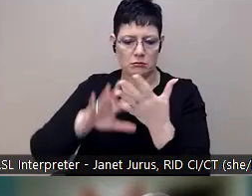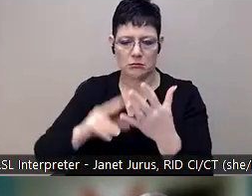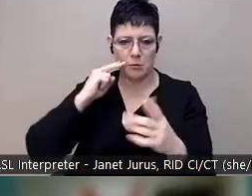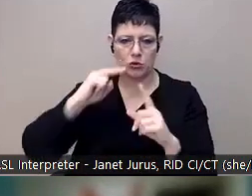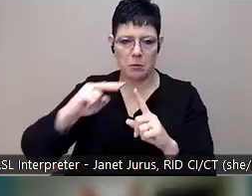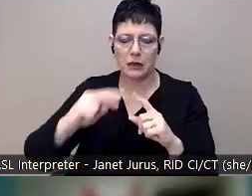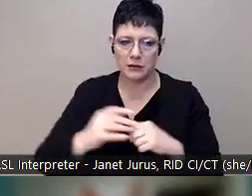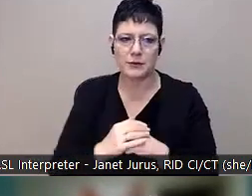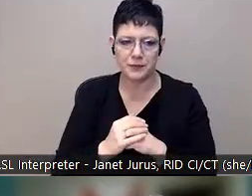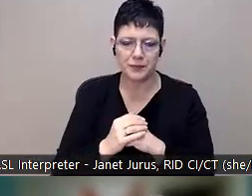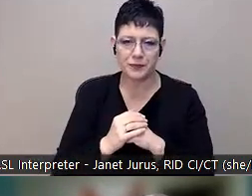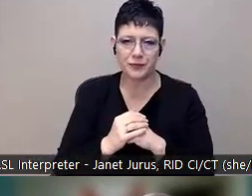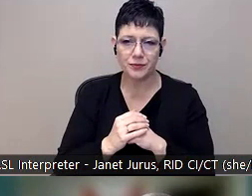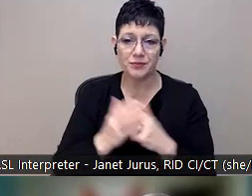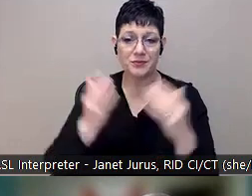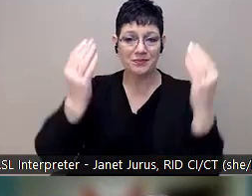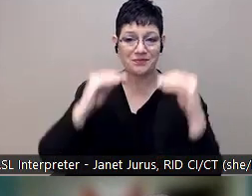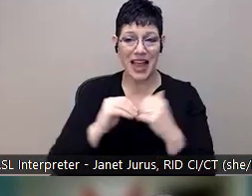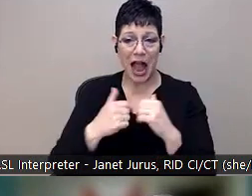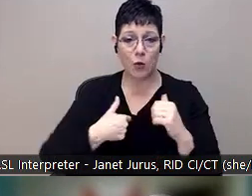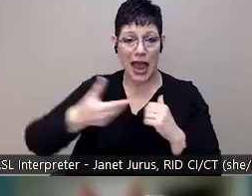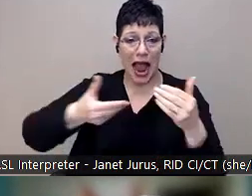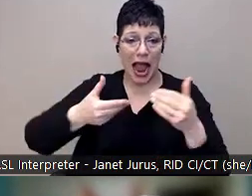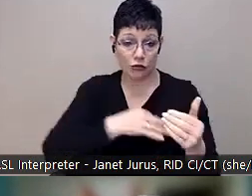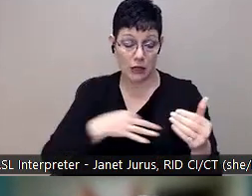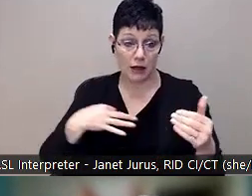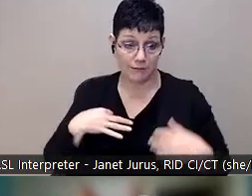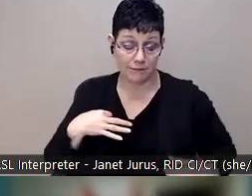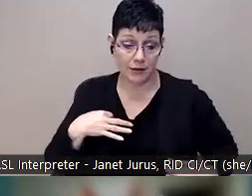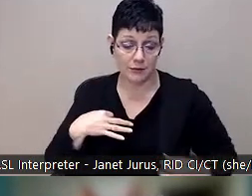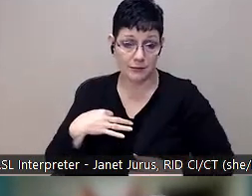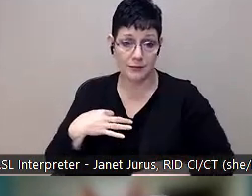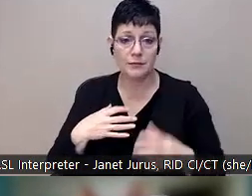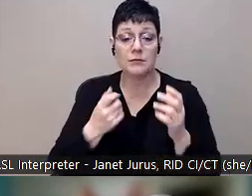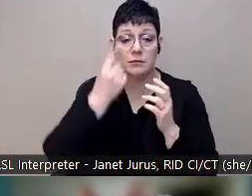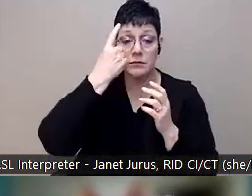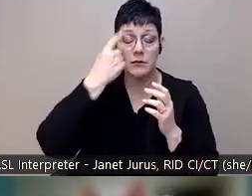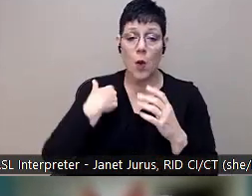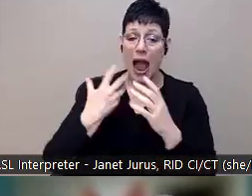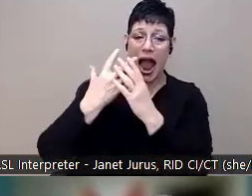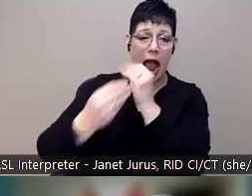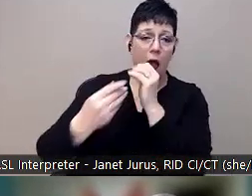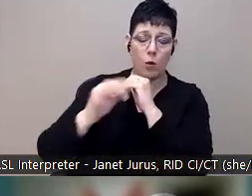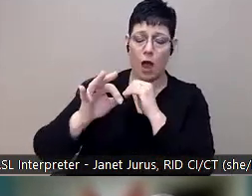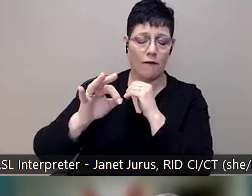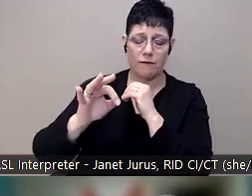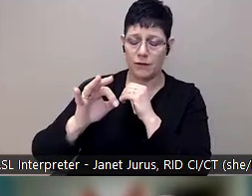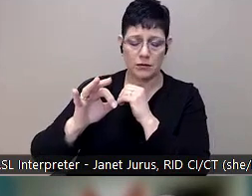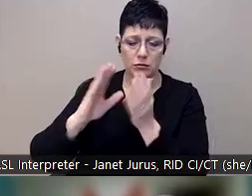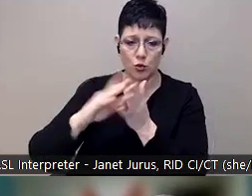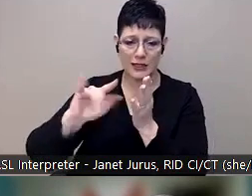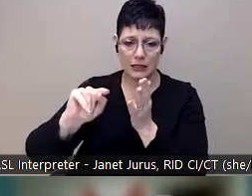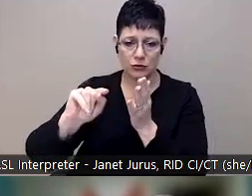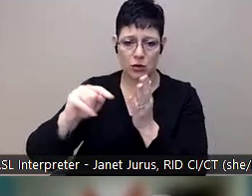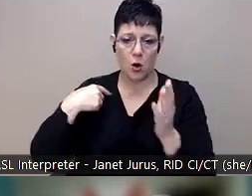bit about how we staff, how we do this. Our program is outside of the school district. We're Mental Health America. So we contact